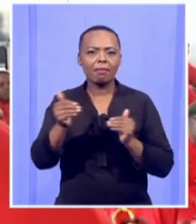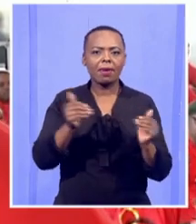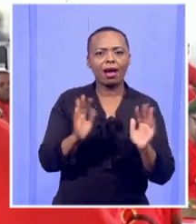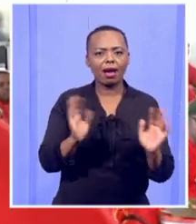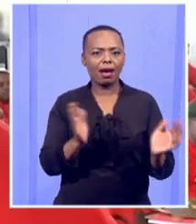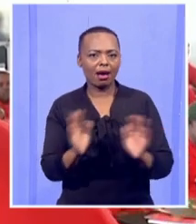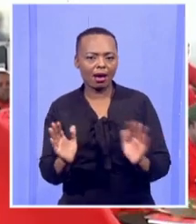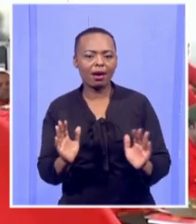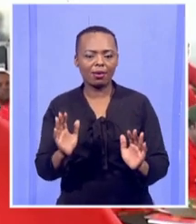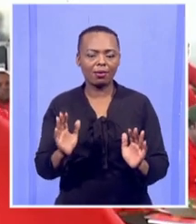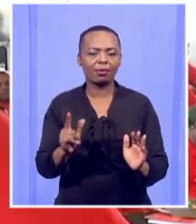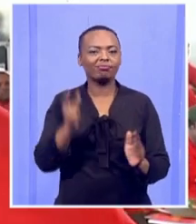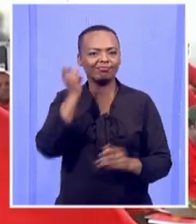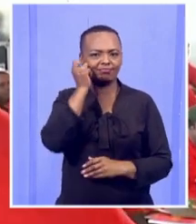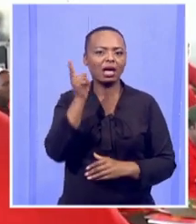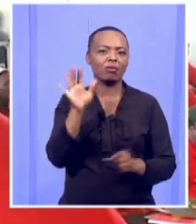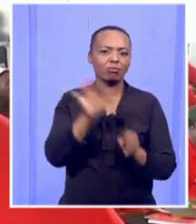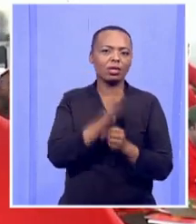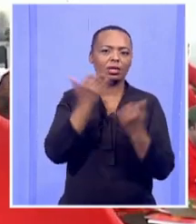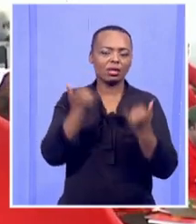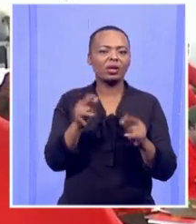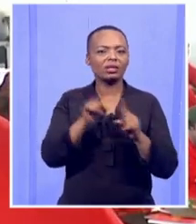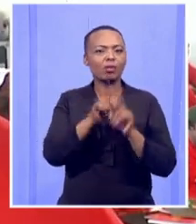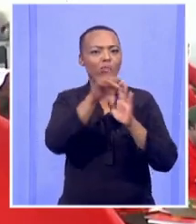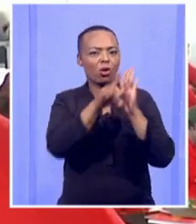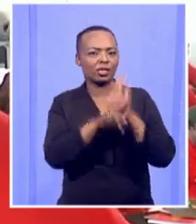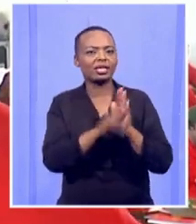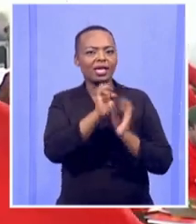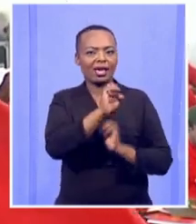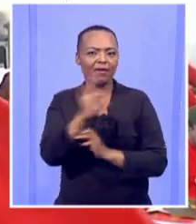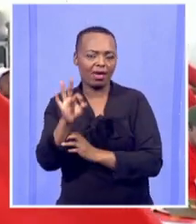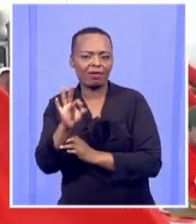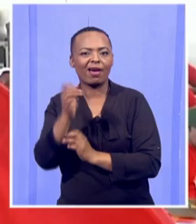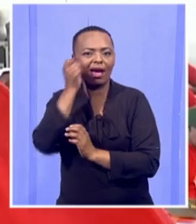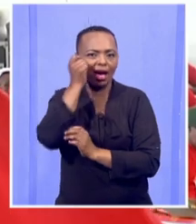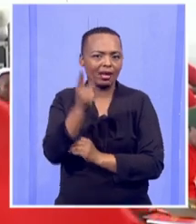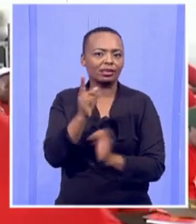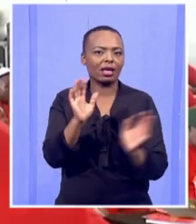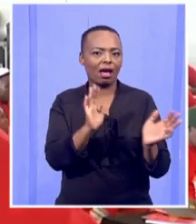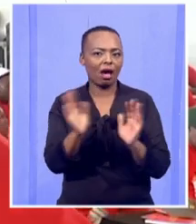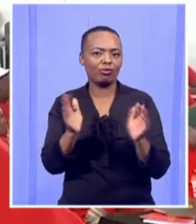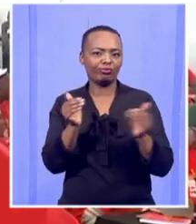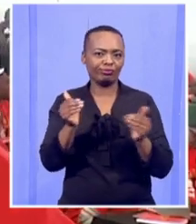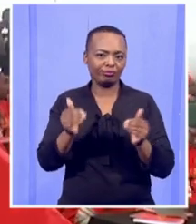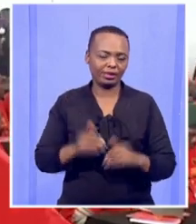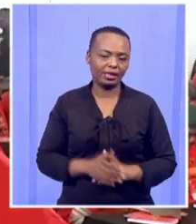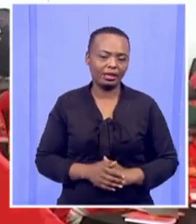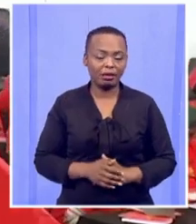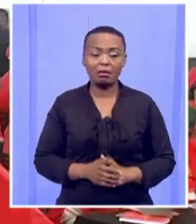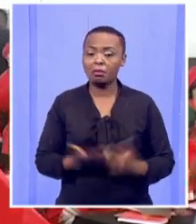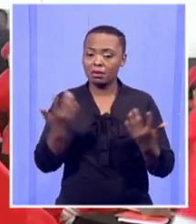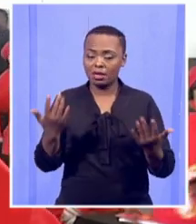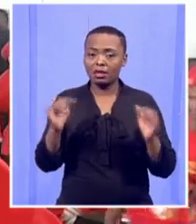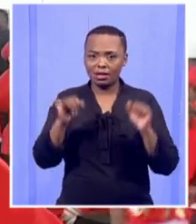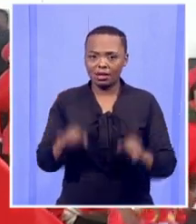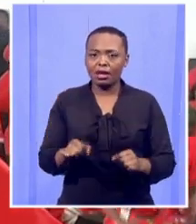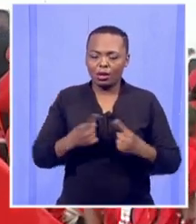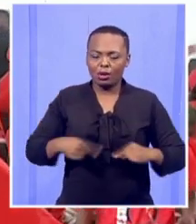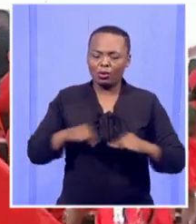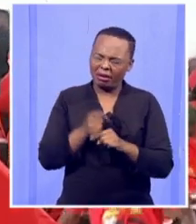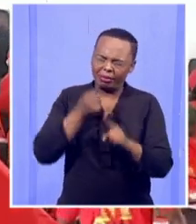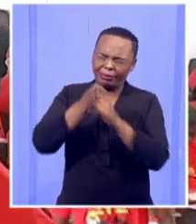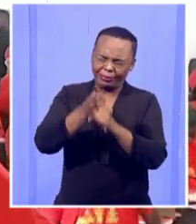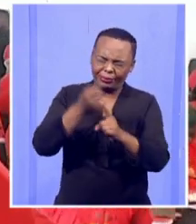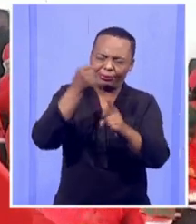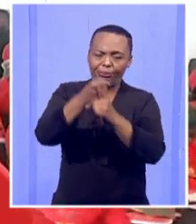but also they have a better understanding of policies of the EFF. So we have been a force that has been fighting corruption